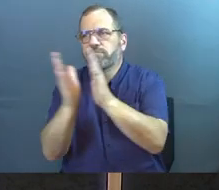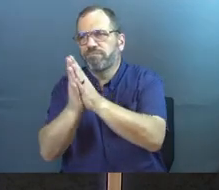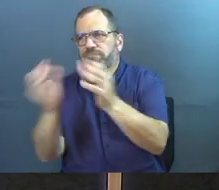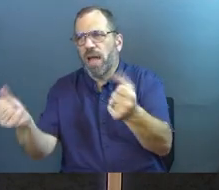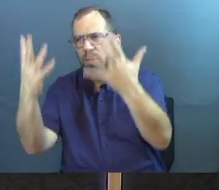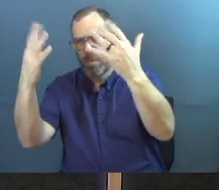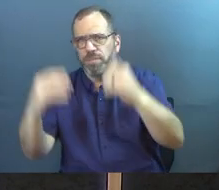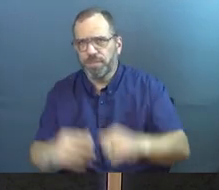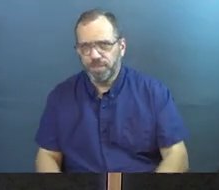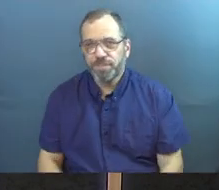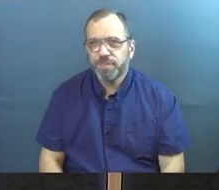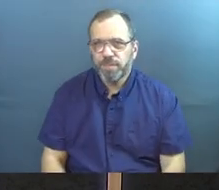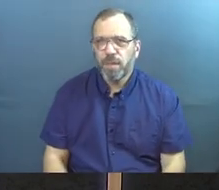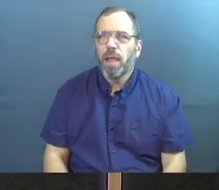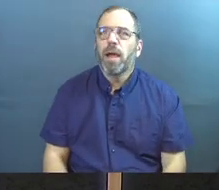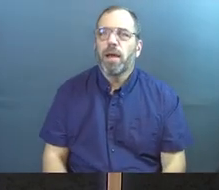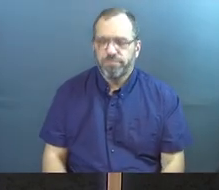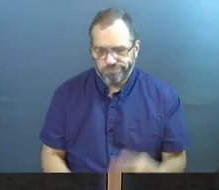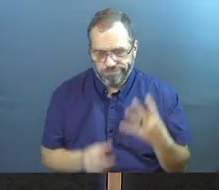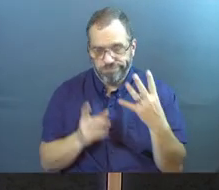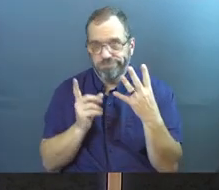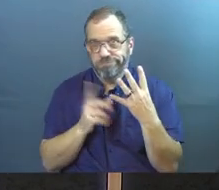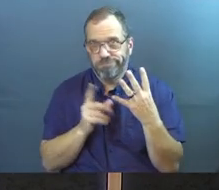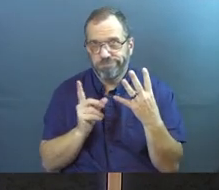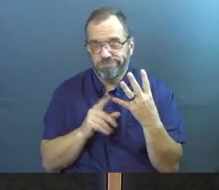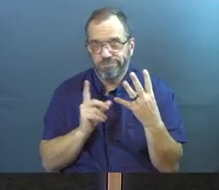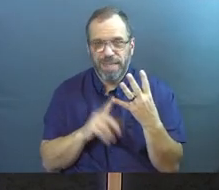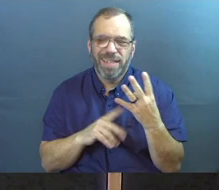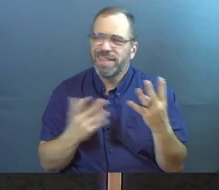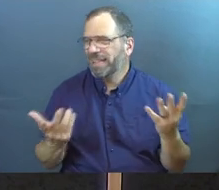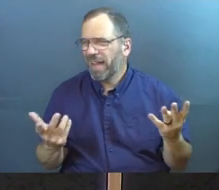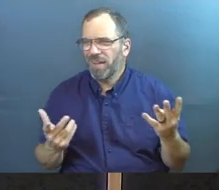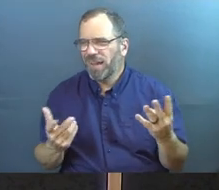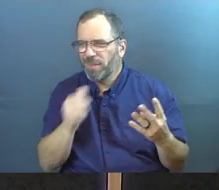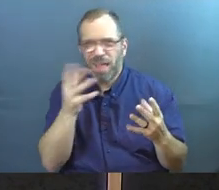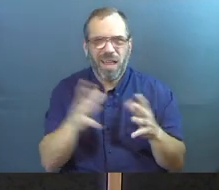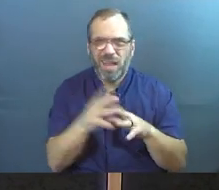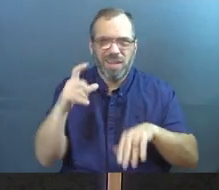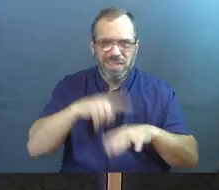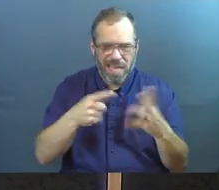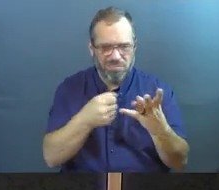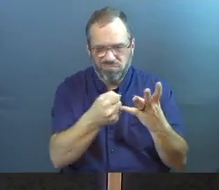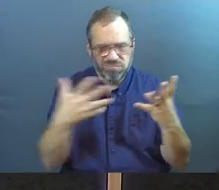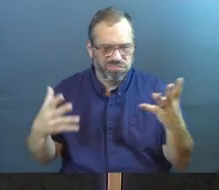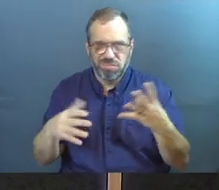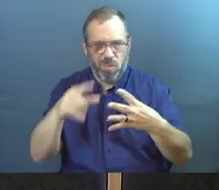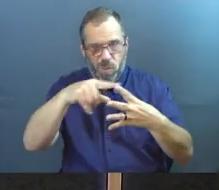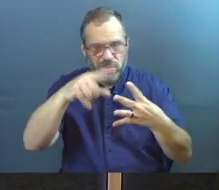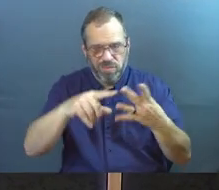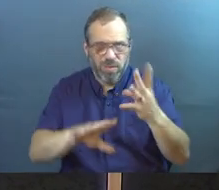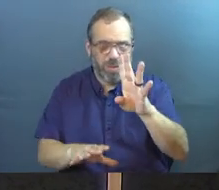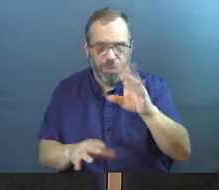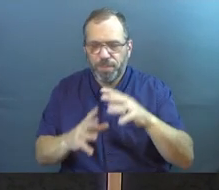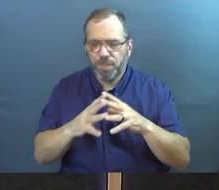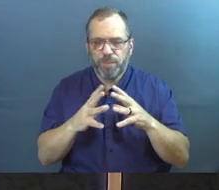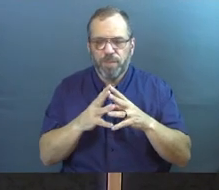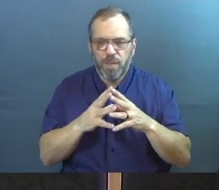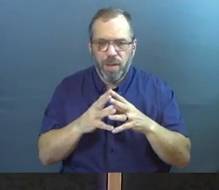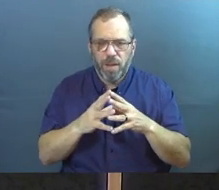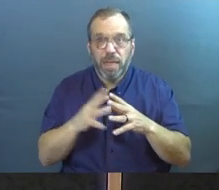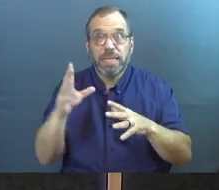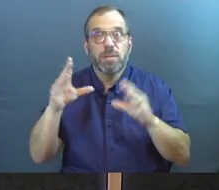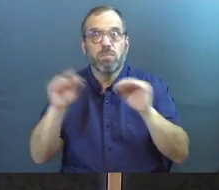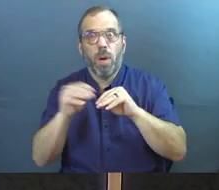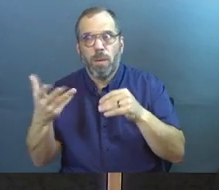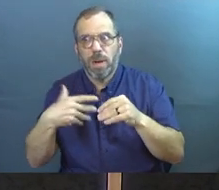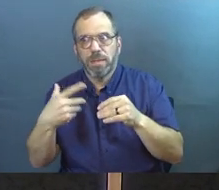Hallelujah. So here's the four seeds. And I'm not going to spend a huge amount of time on these four seeds. Because there's